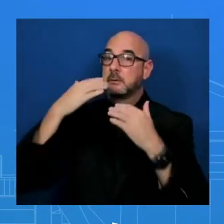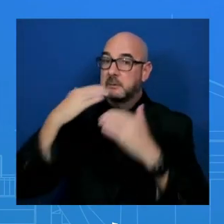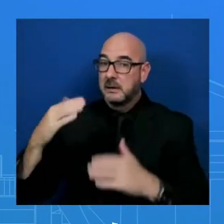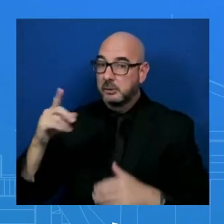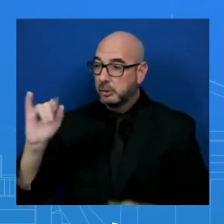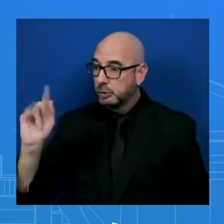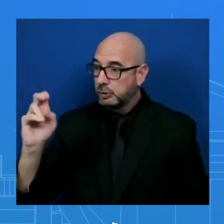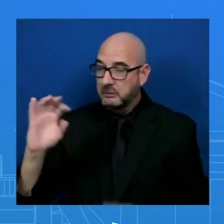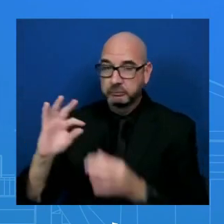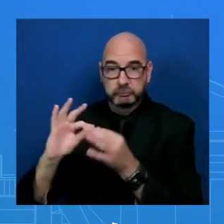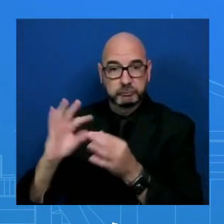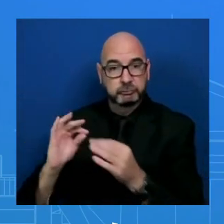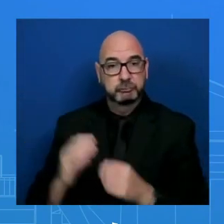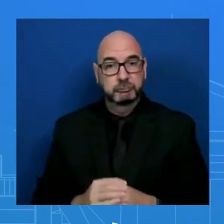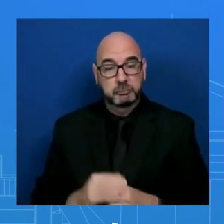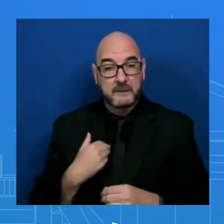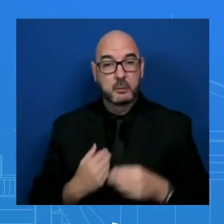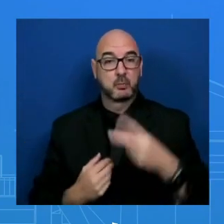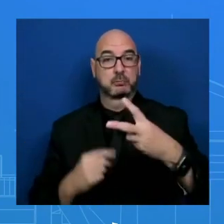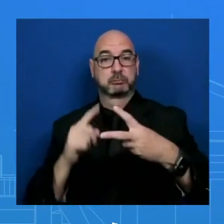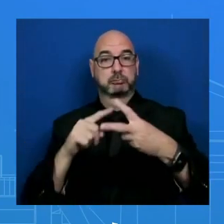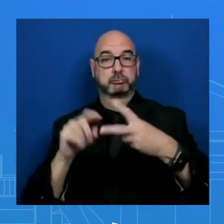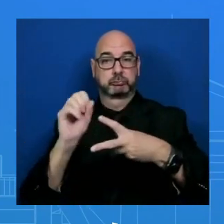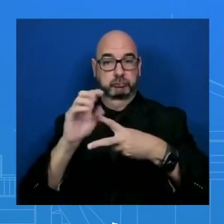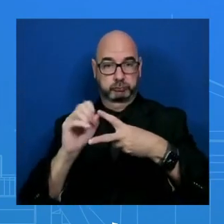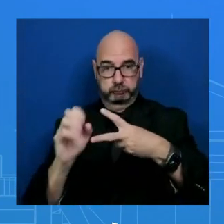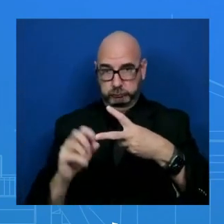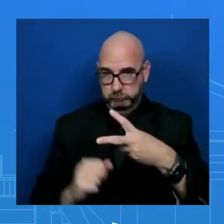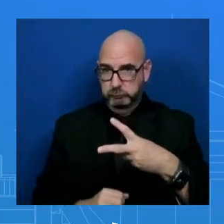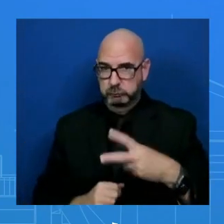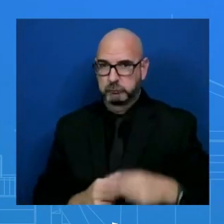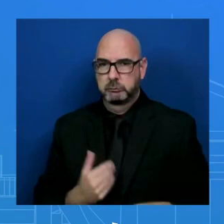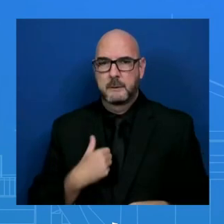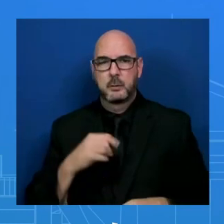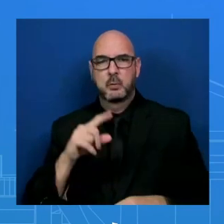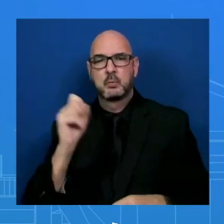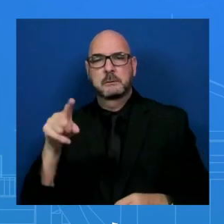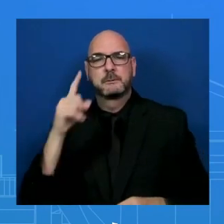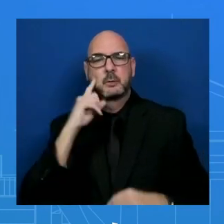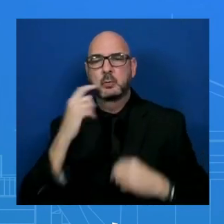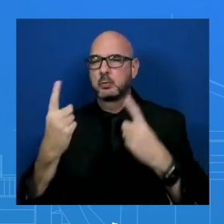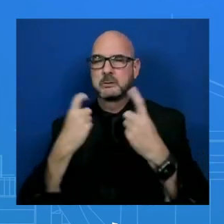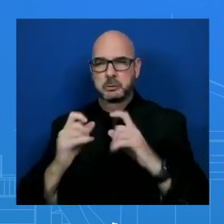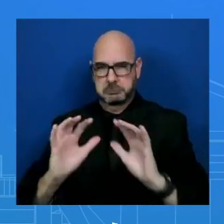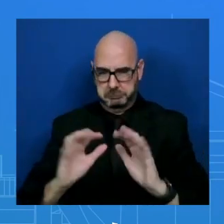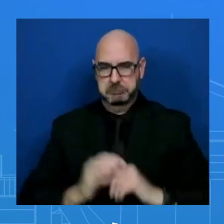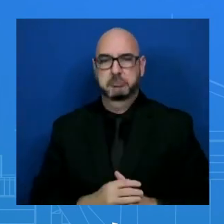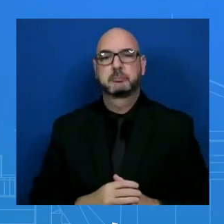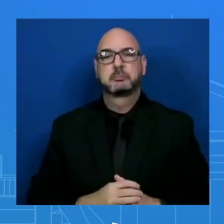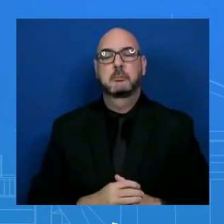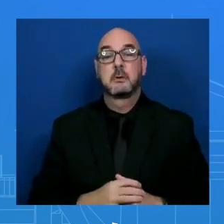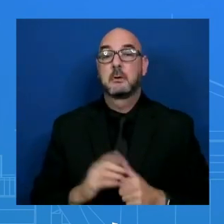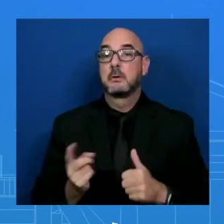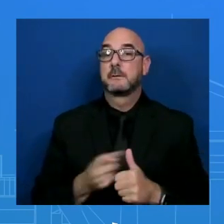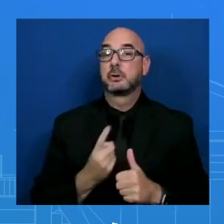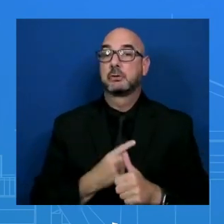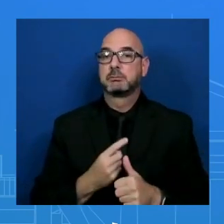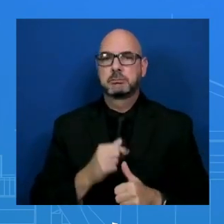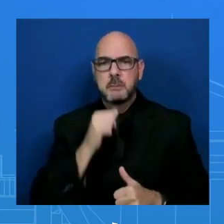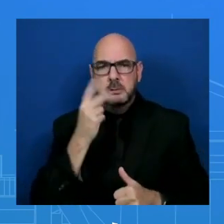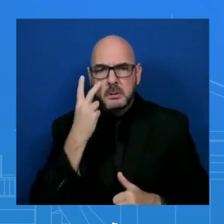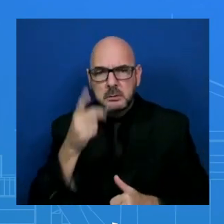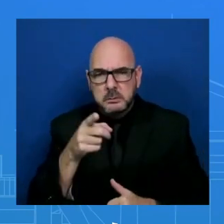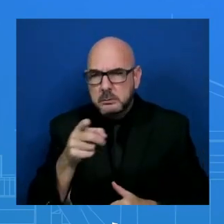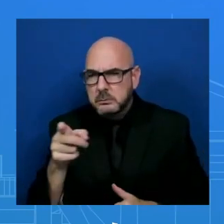two things, and then we'll – we have a few minutes to take a couple more questions. The first one – I actually don't see her in here. It's April Ryan's birthday.